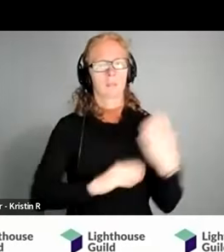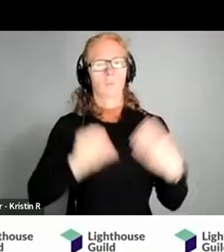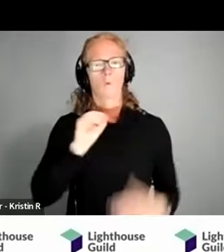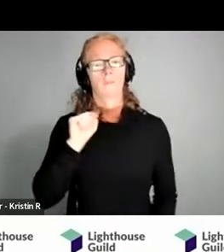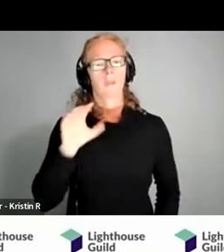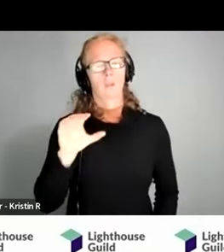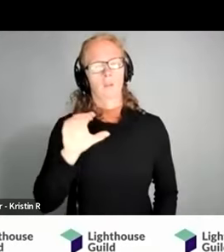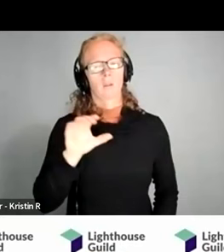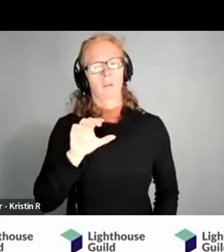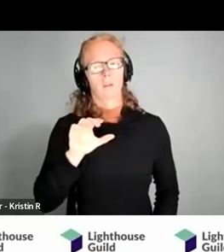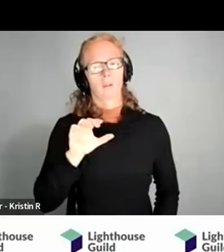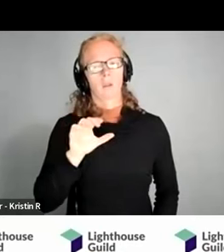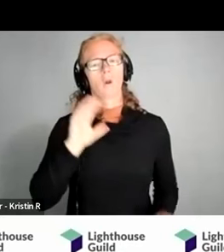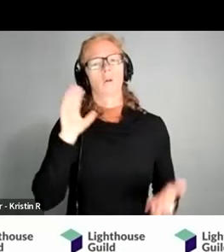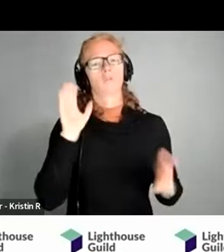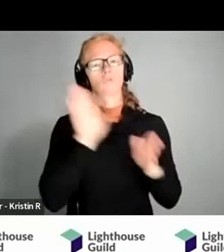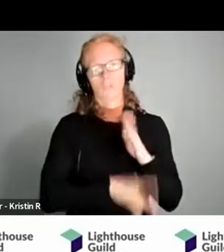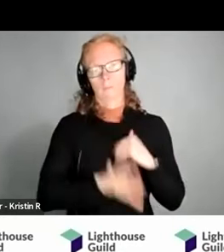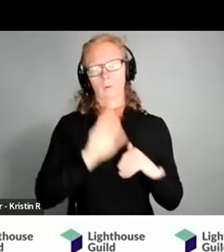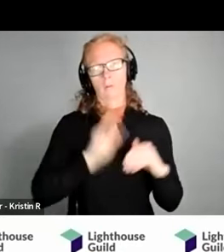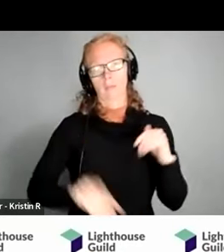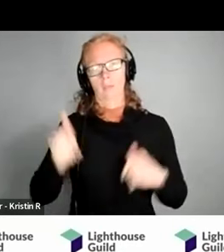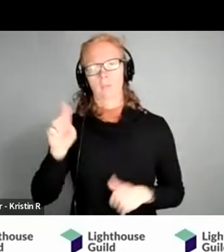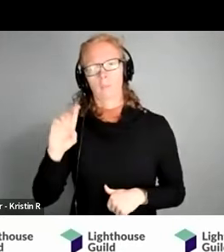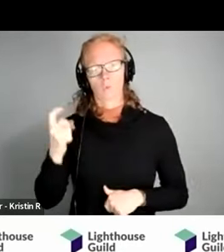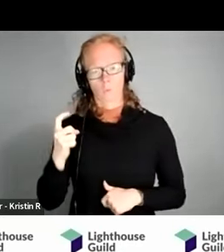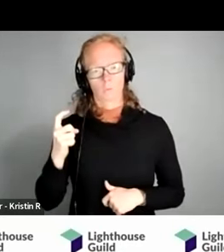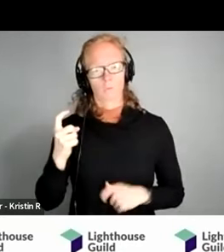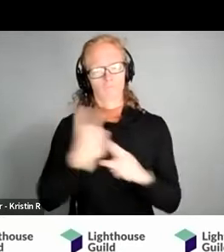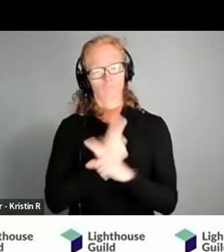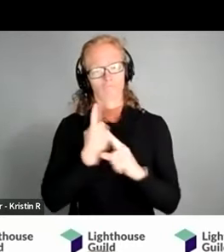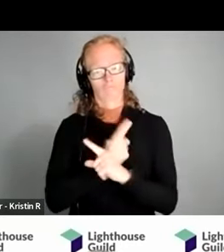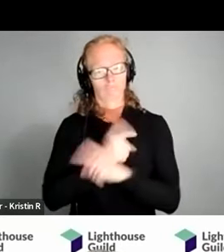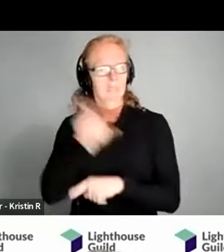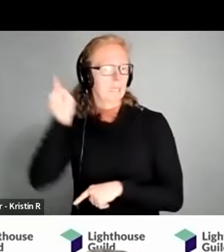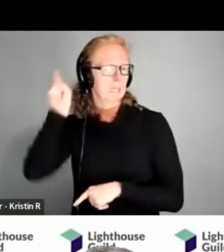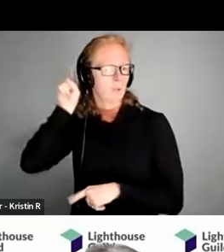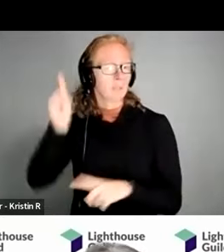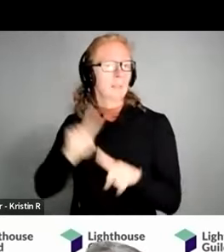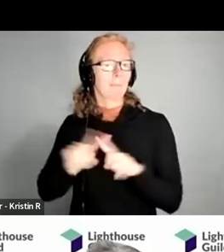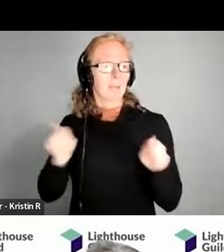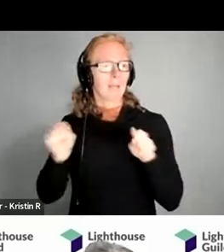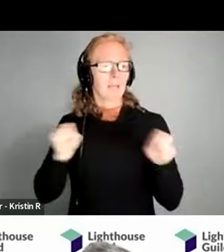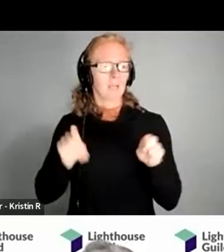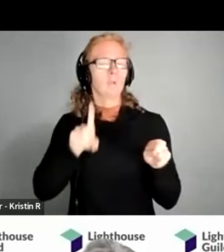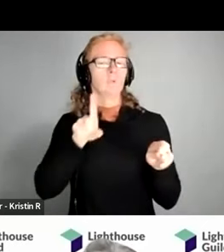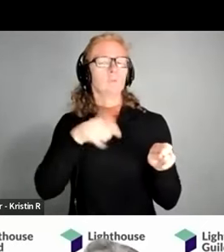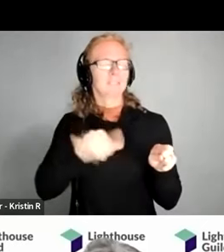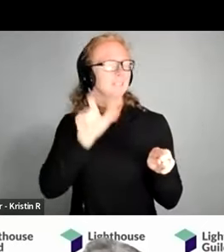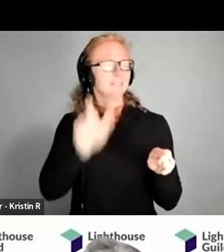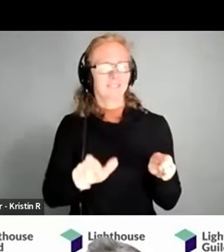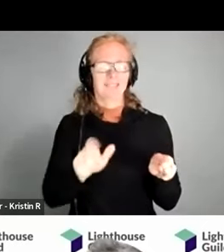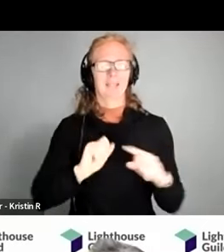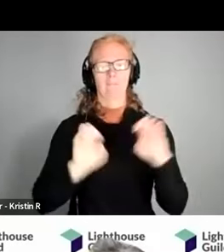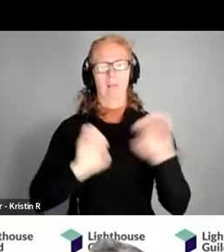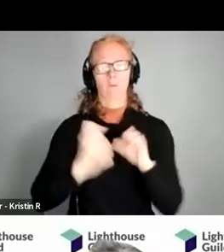options are actually quite a bit less expensive than the more traditional hearing aids but that you really do need to have an